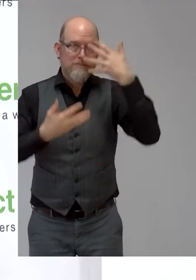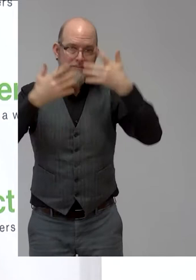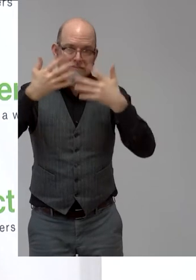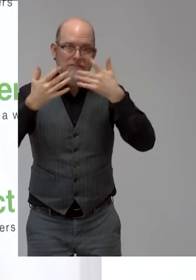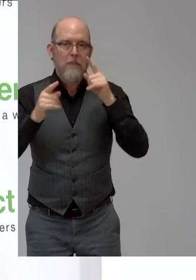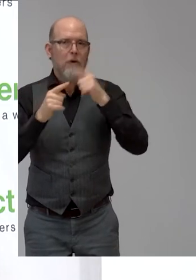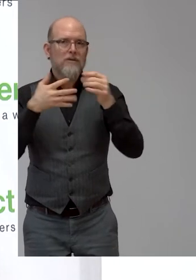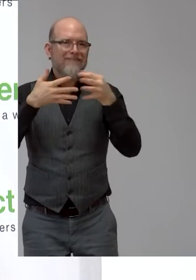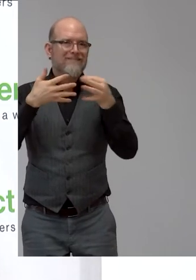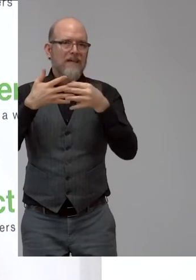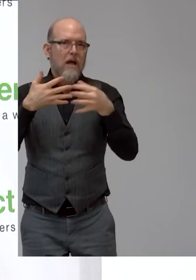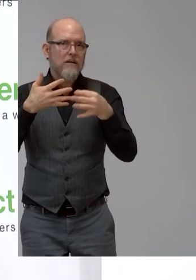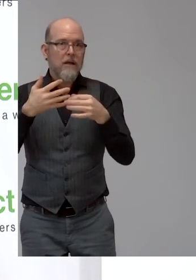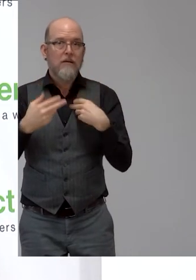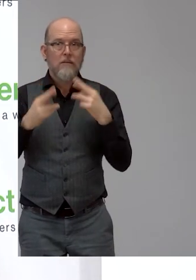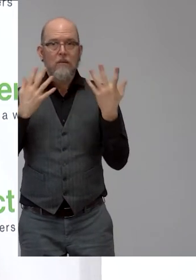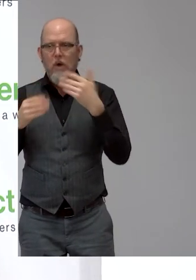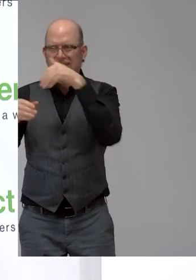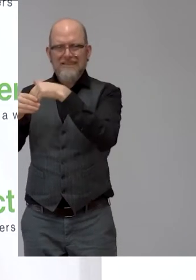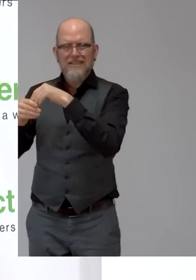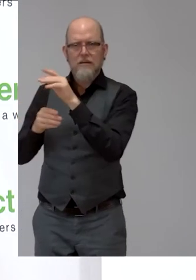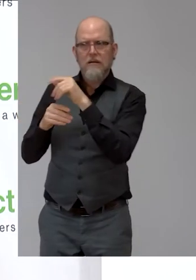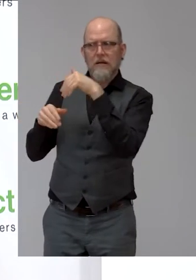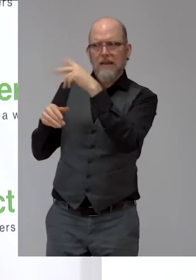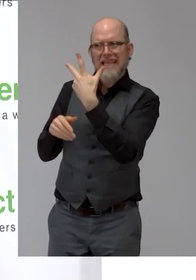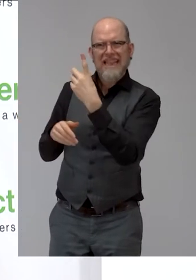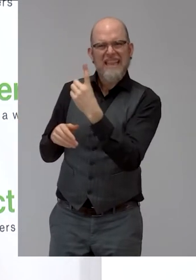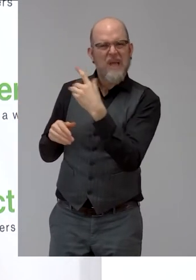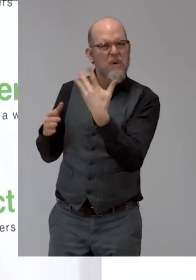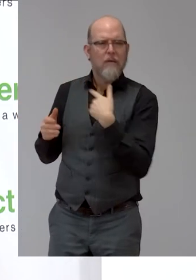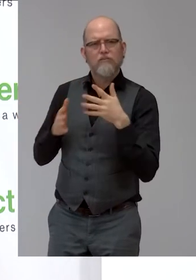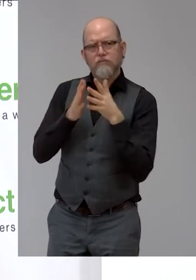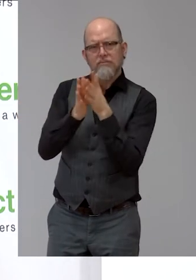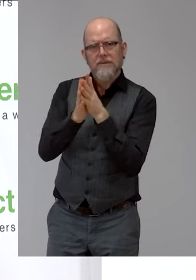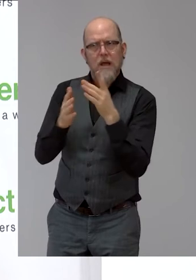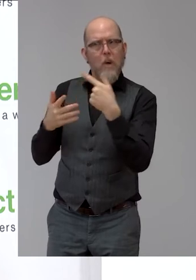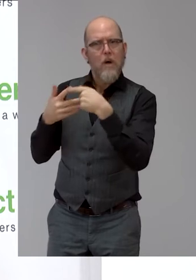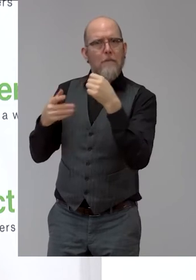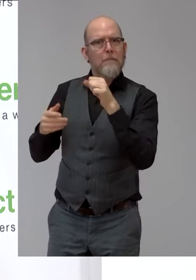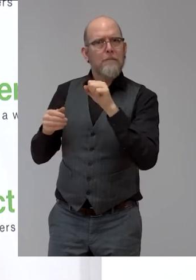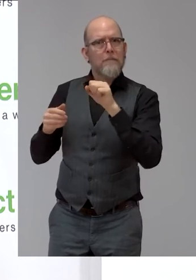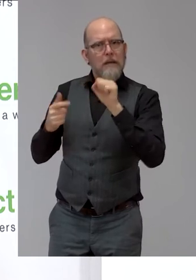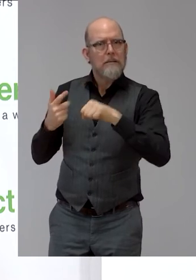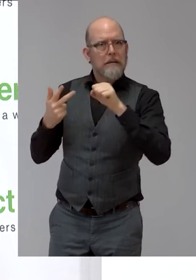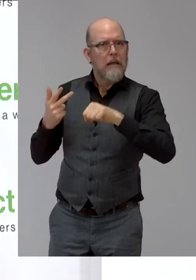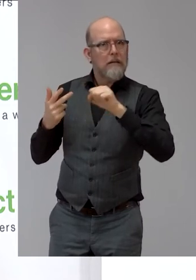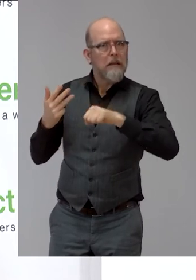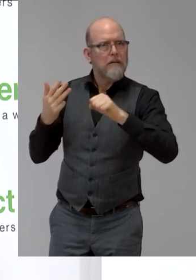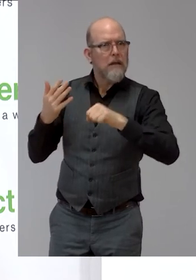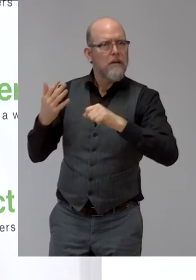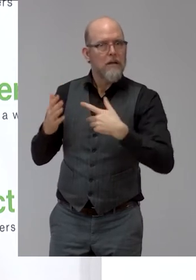After that, I would like to share with you some exciting projects from our Zero Project Network.